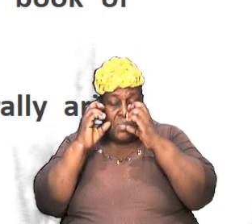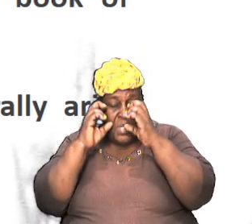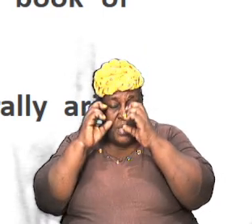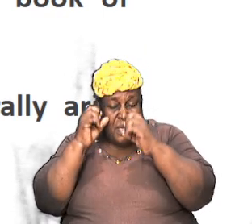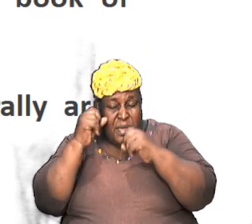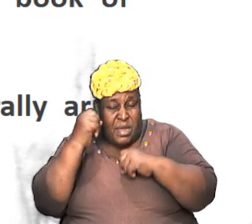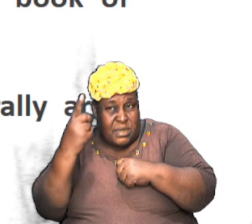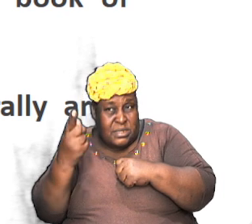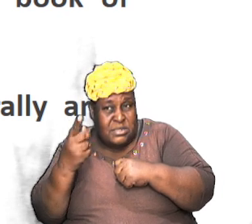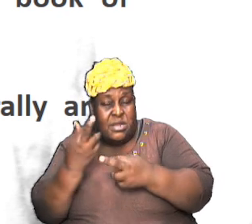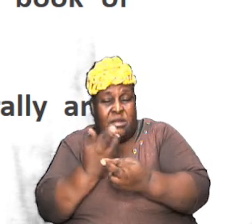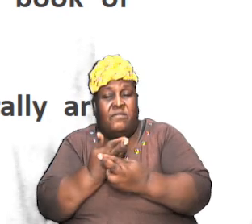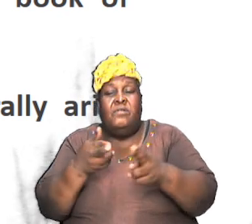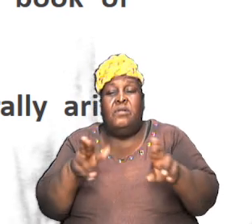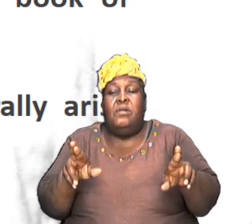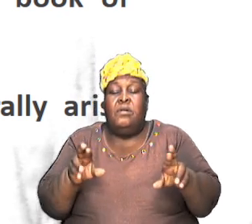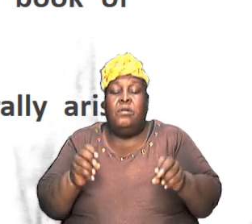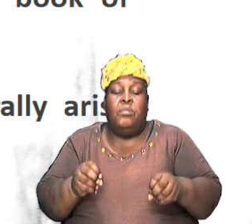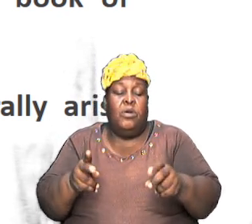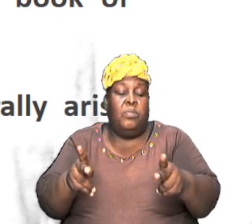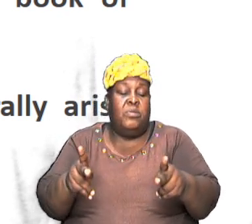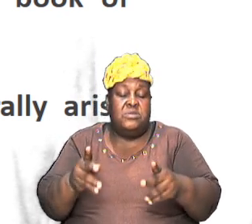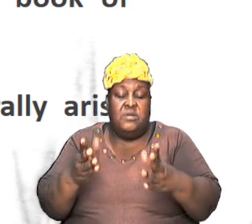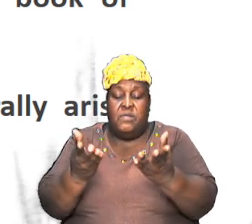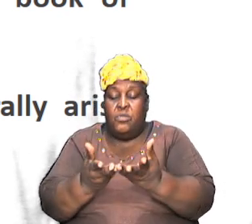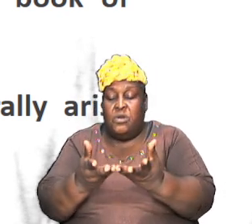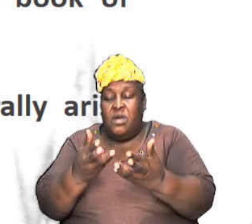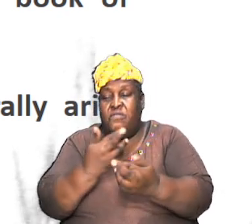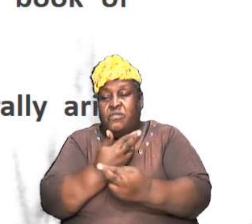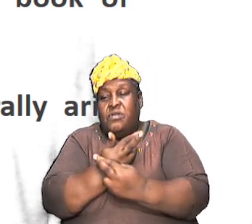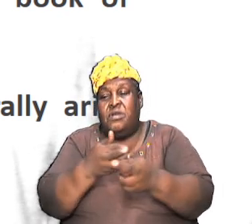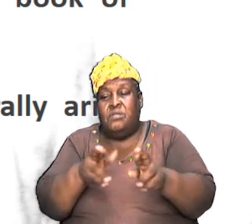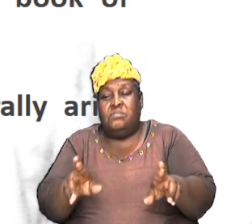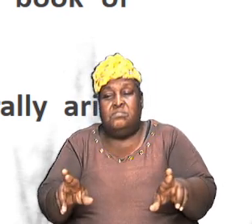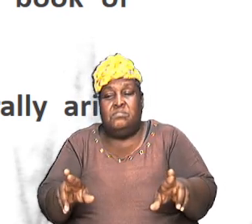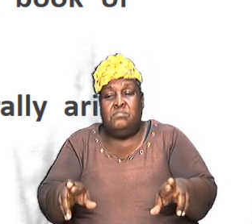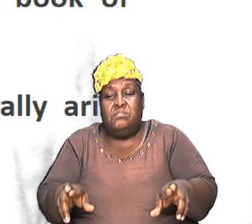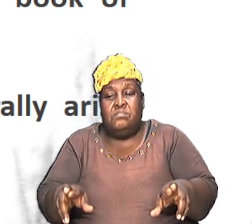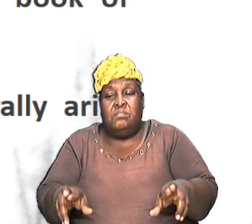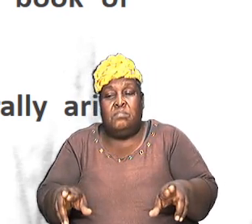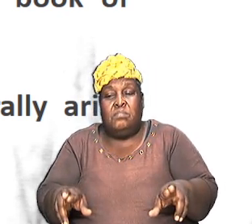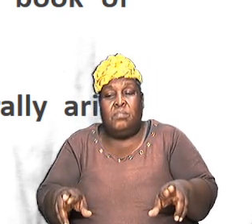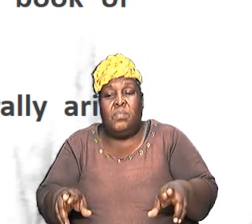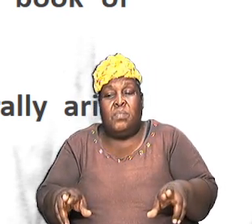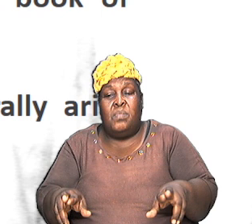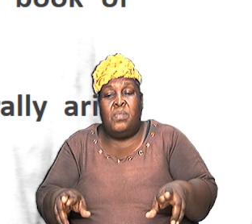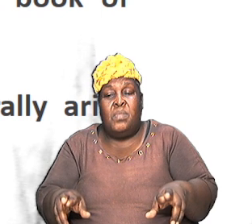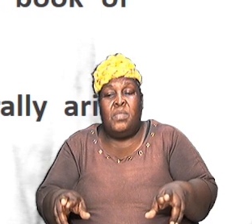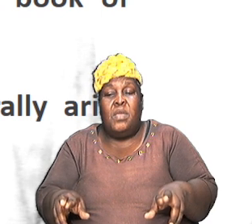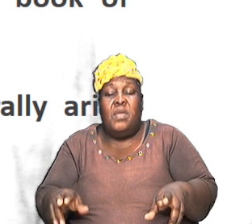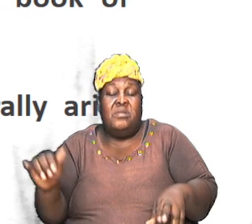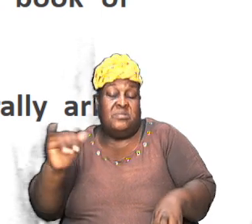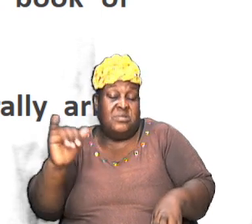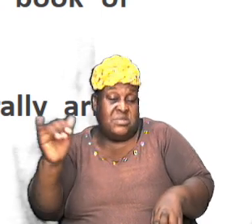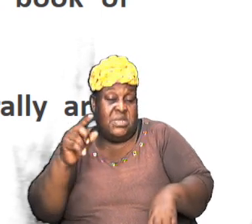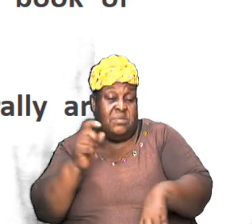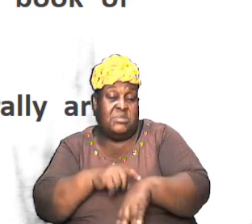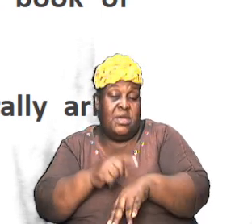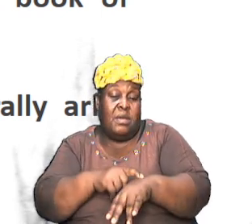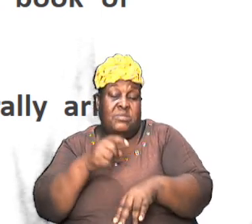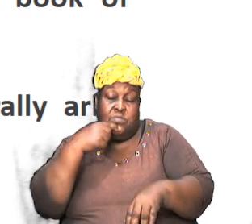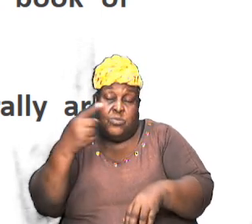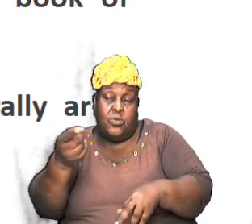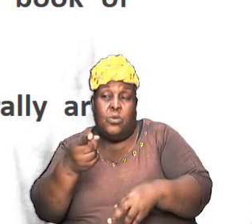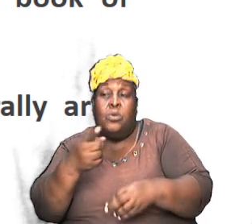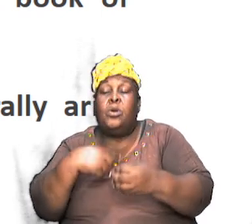purpose of the book of Genesis which spoke about creation it actually at the same time spoke about